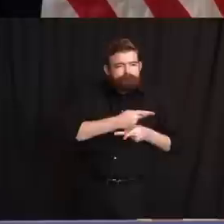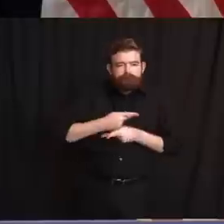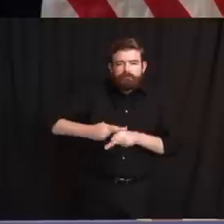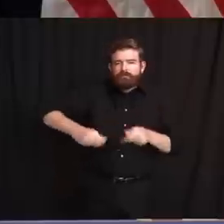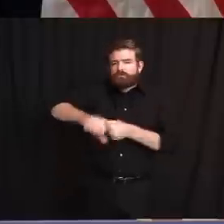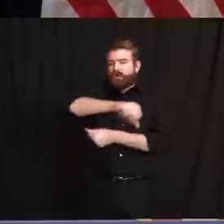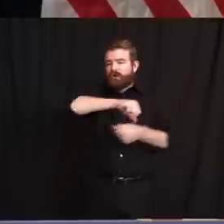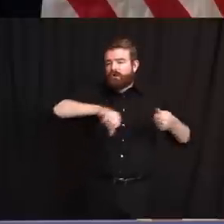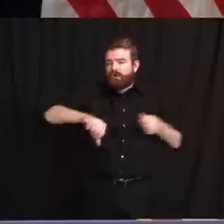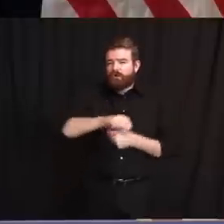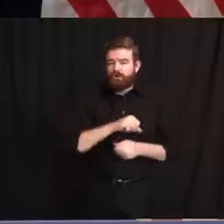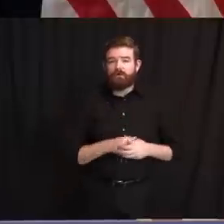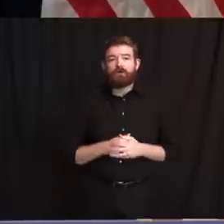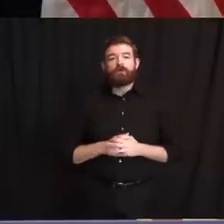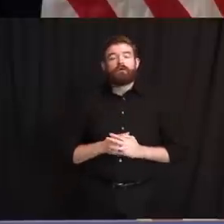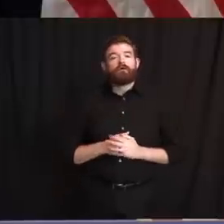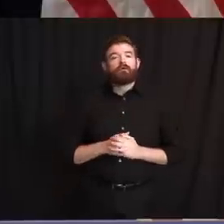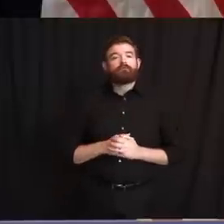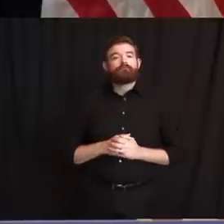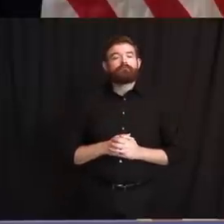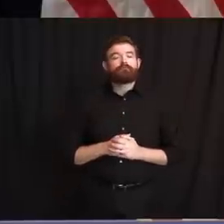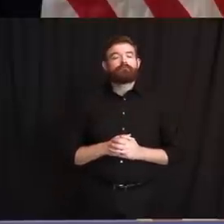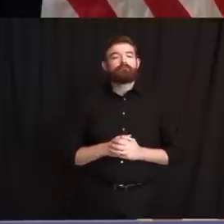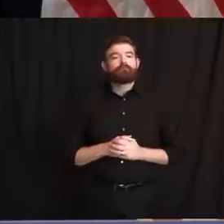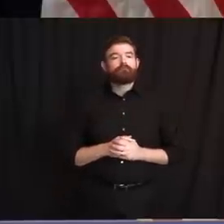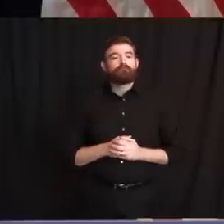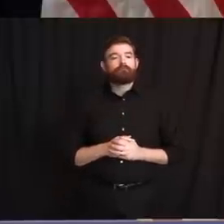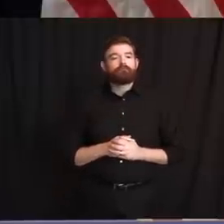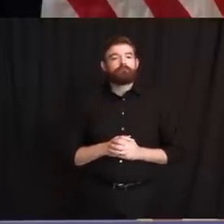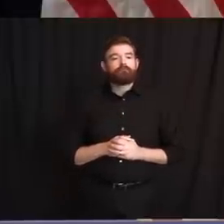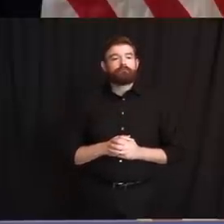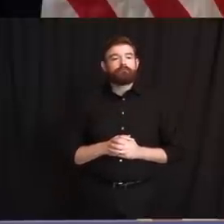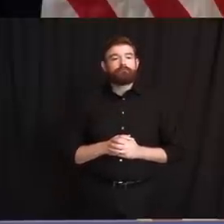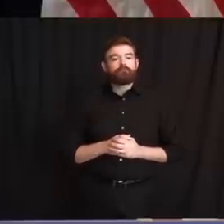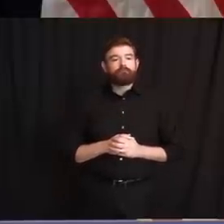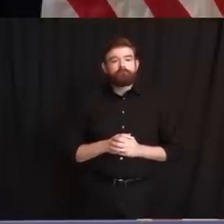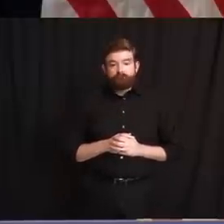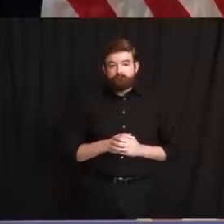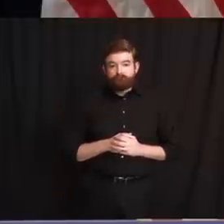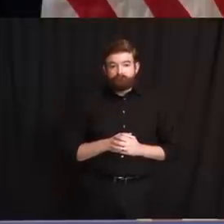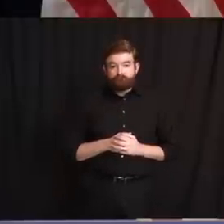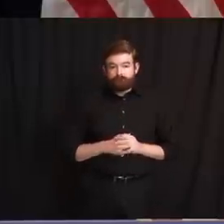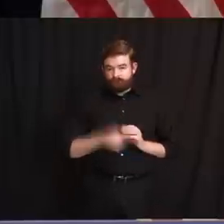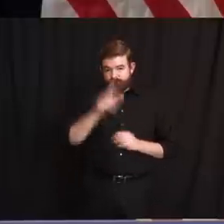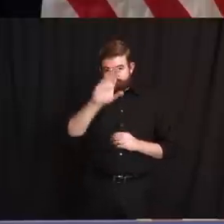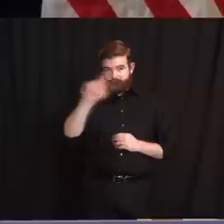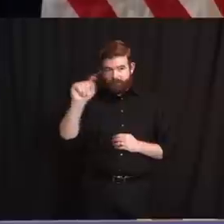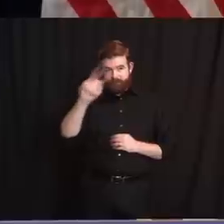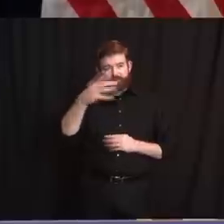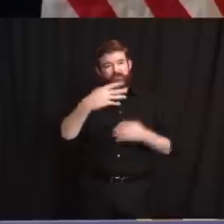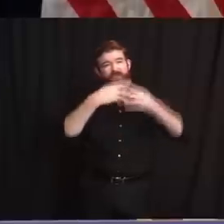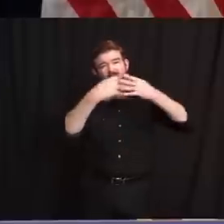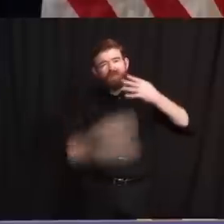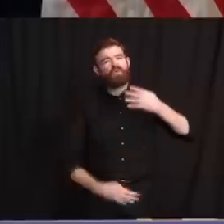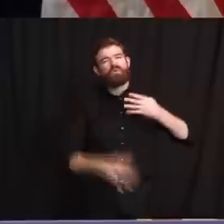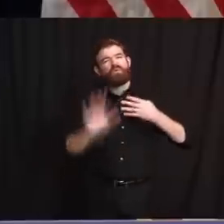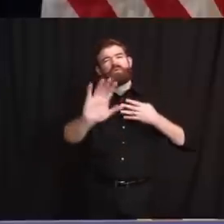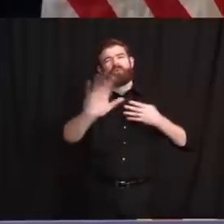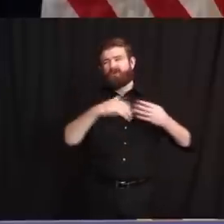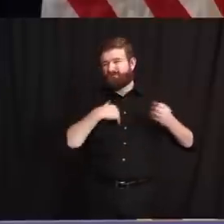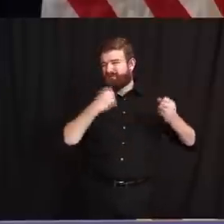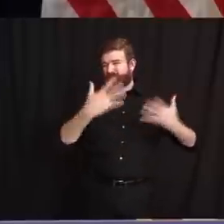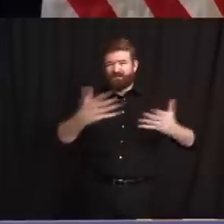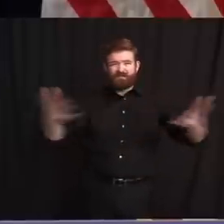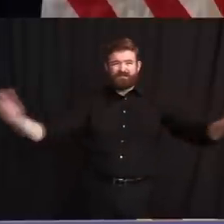two things. Number one, Brent, I'm looking at you because you're going to lead us off. Don't give me a laundry list. We've got a lot of you here today, and we've got